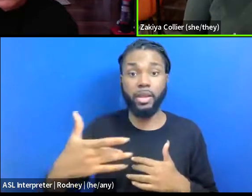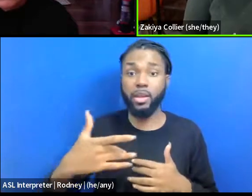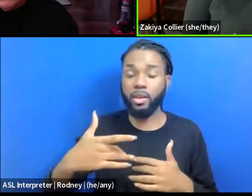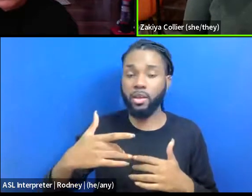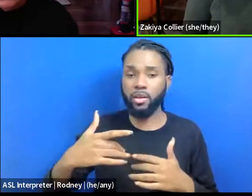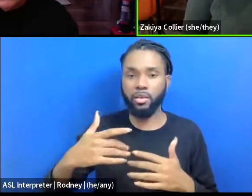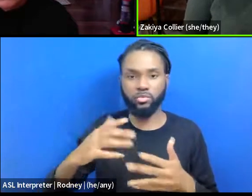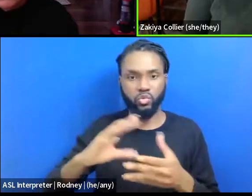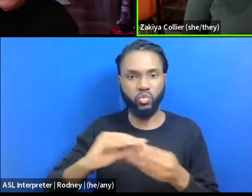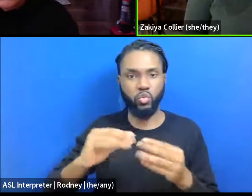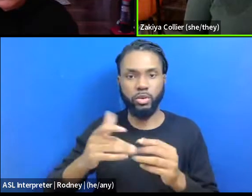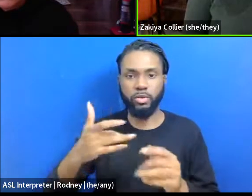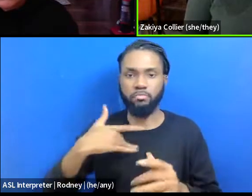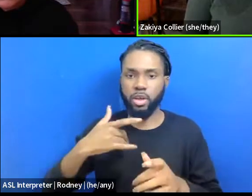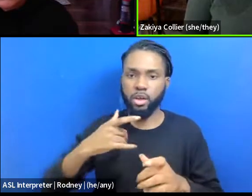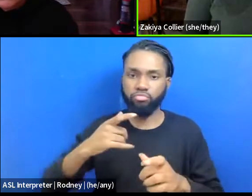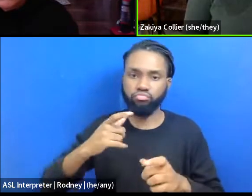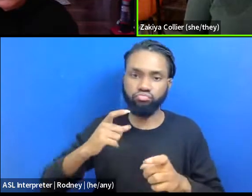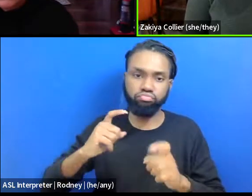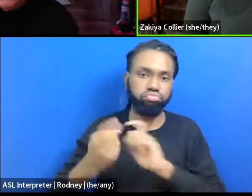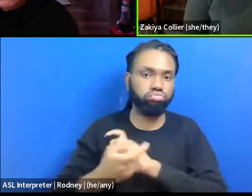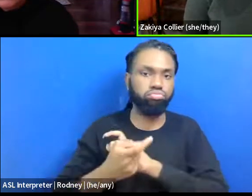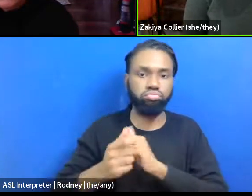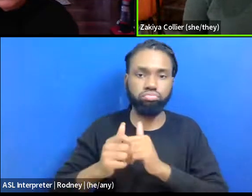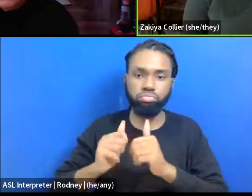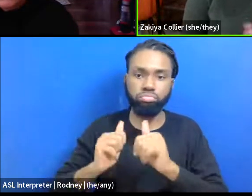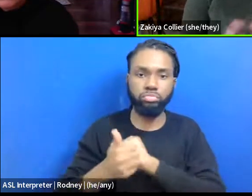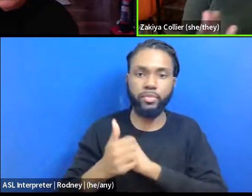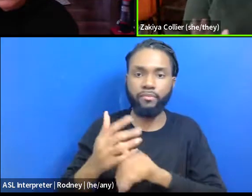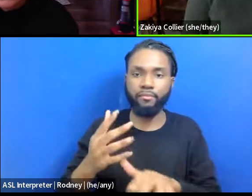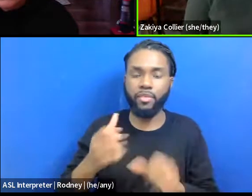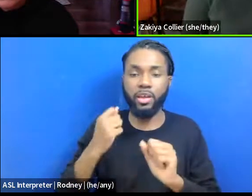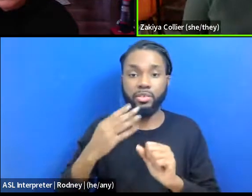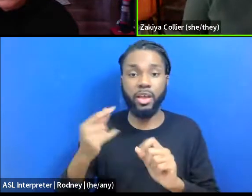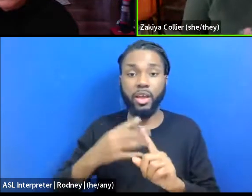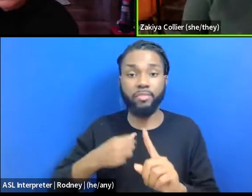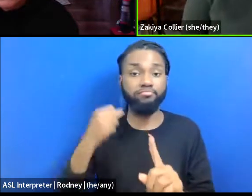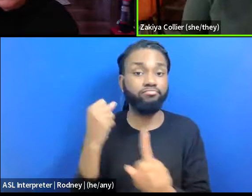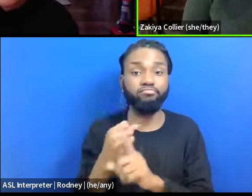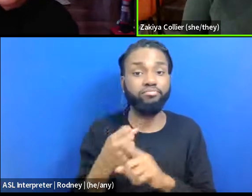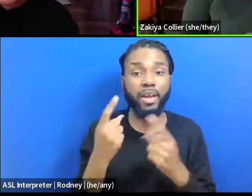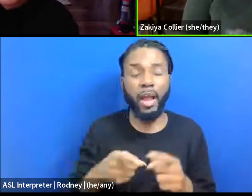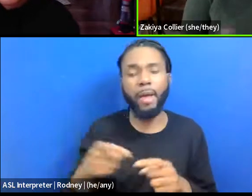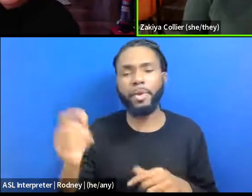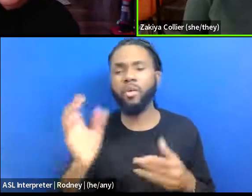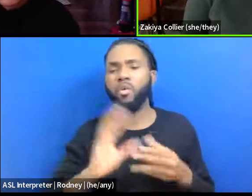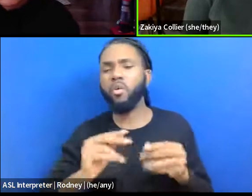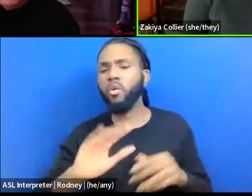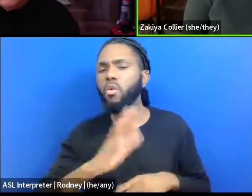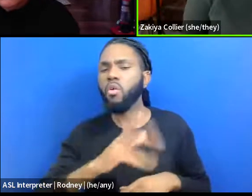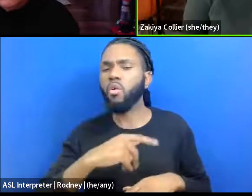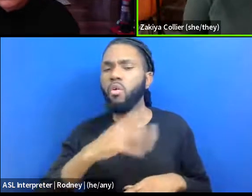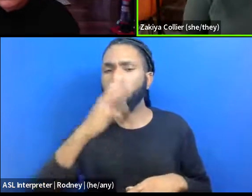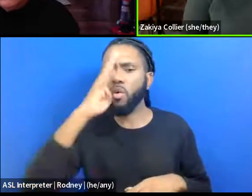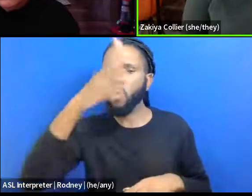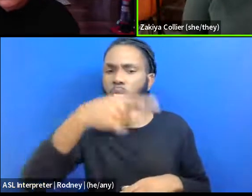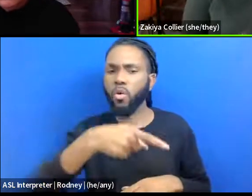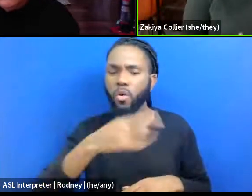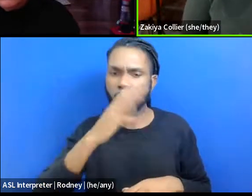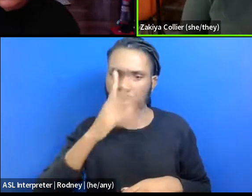quickly. Um, and there's all of a sudden, that didn't happen or these aren't the facts or